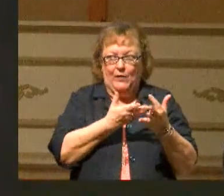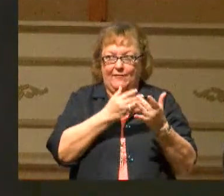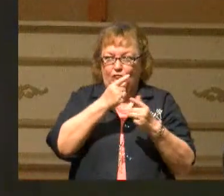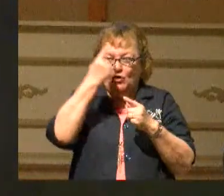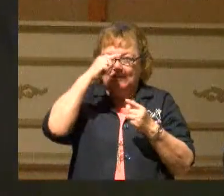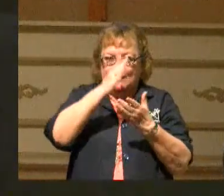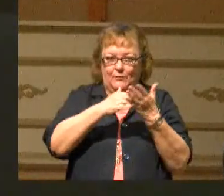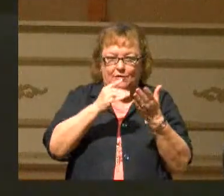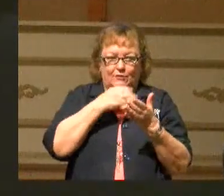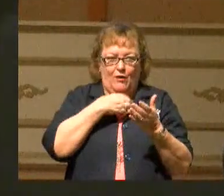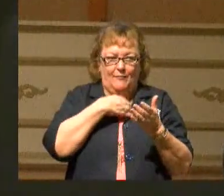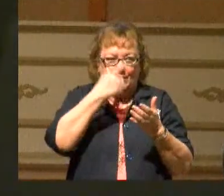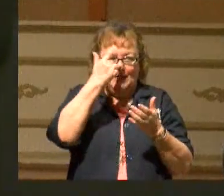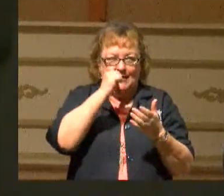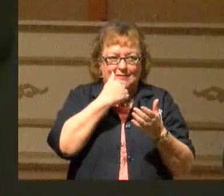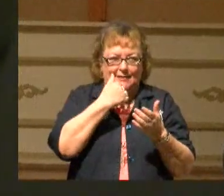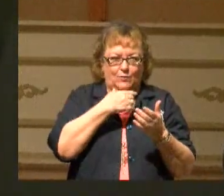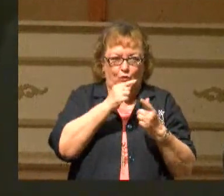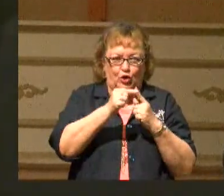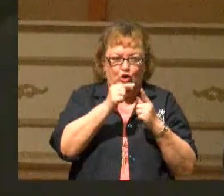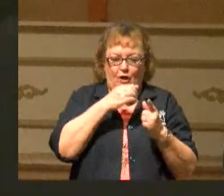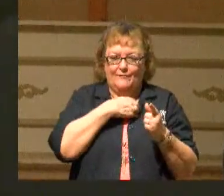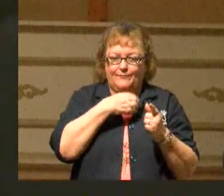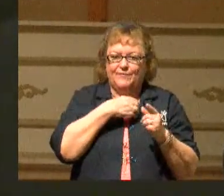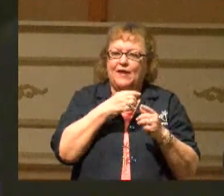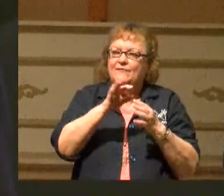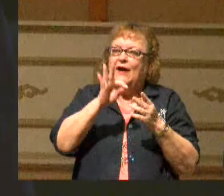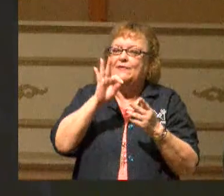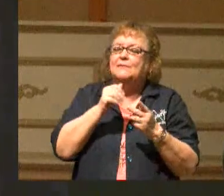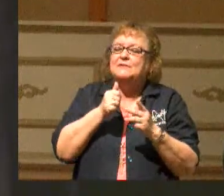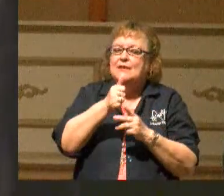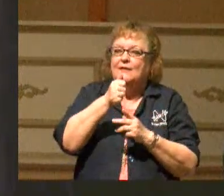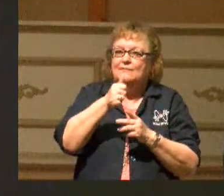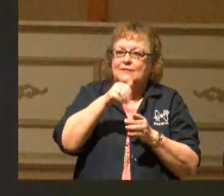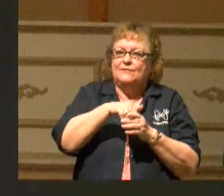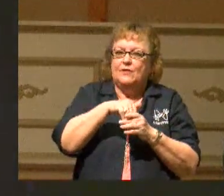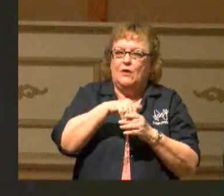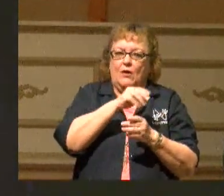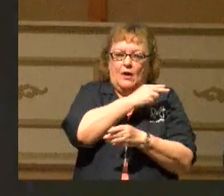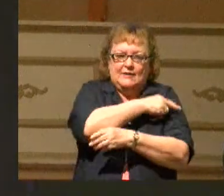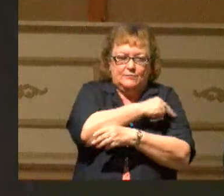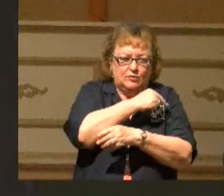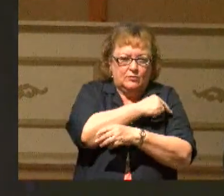And they find themselves in the hospital, and all across the country they're dying.